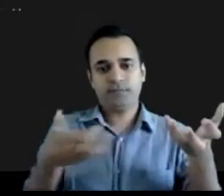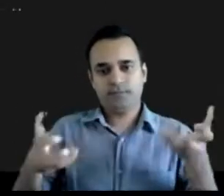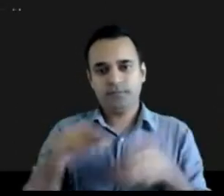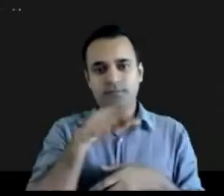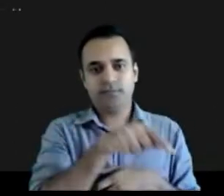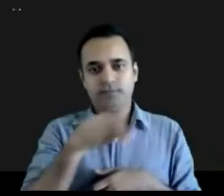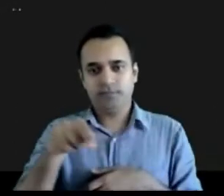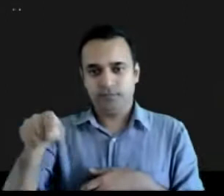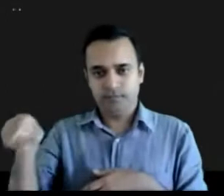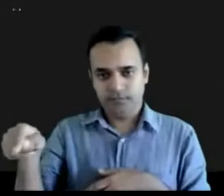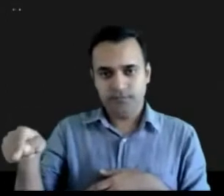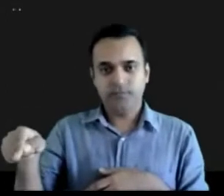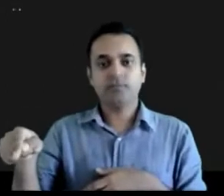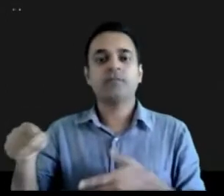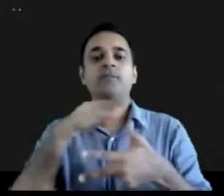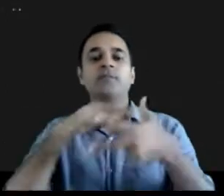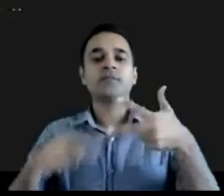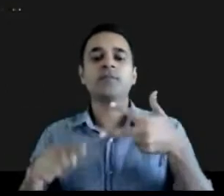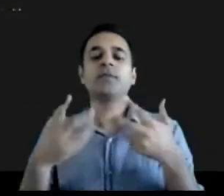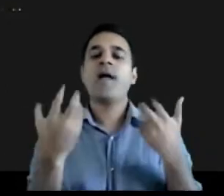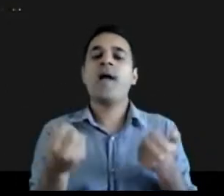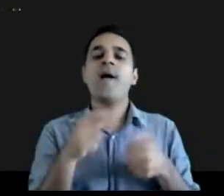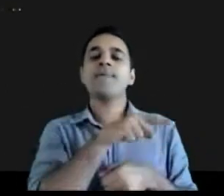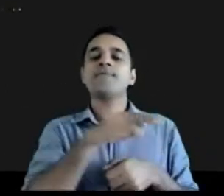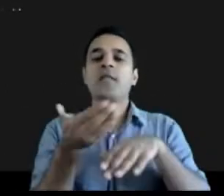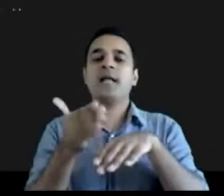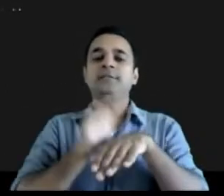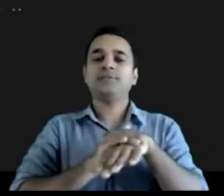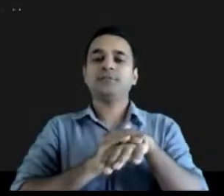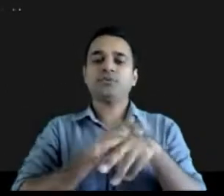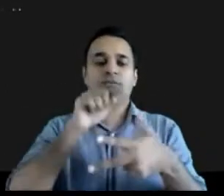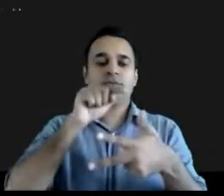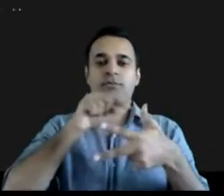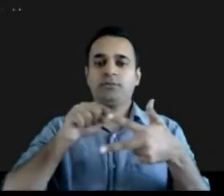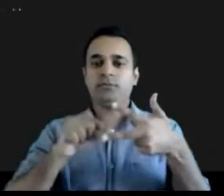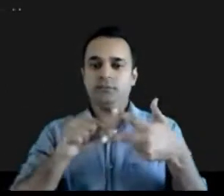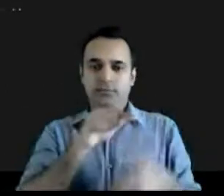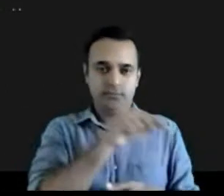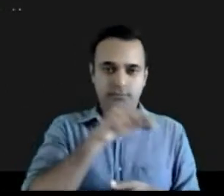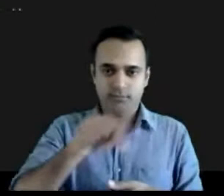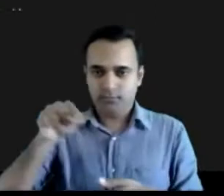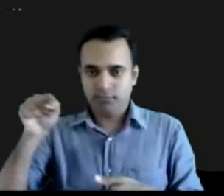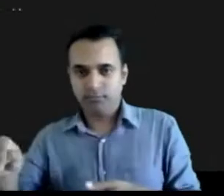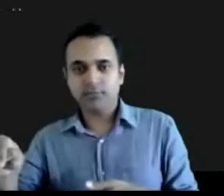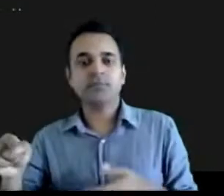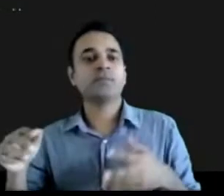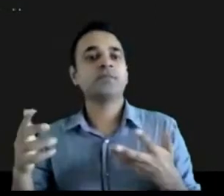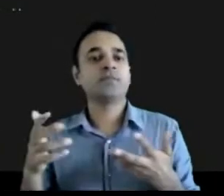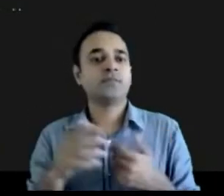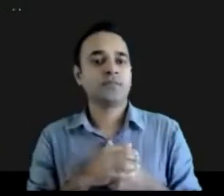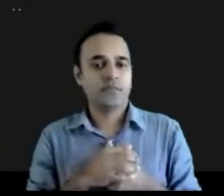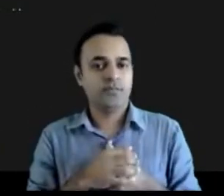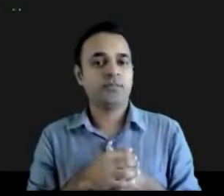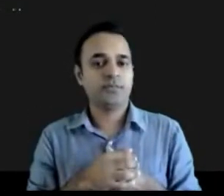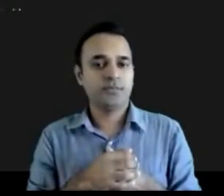marianella and leonardo will uh for 10 minutes 10 initial minutes will guide the discussions and we'll